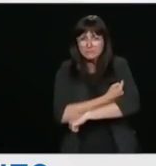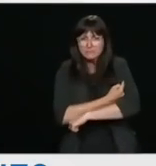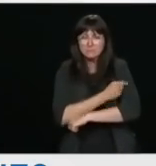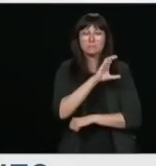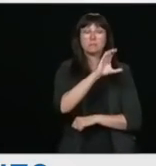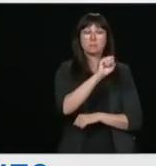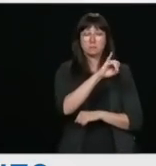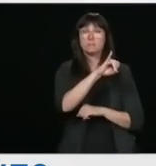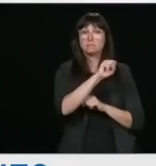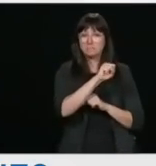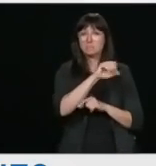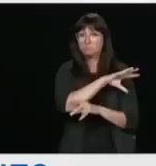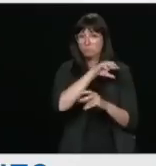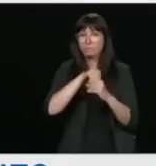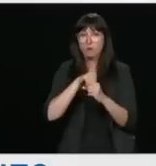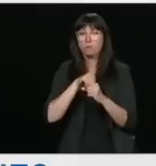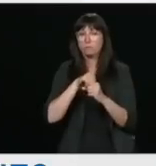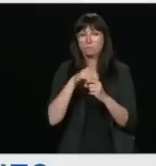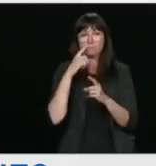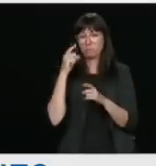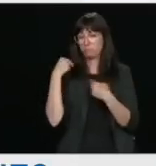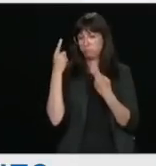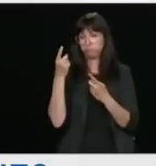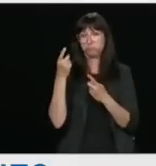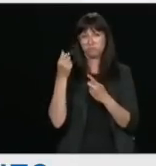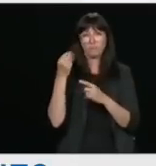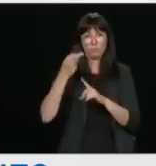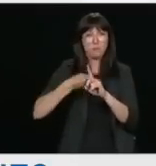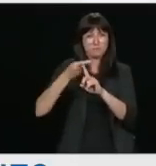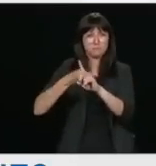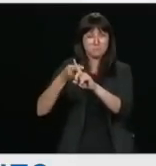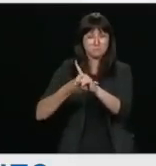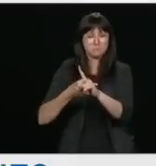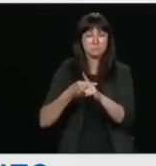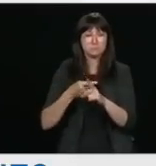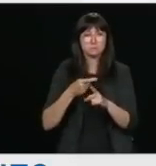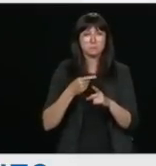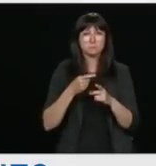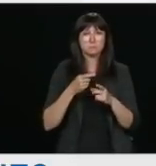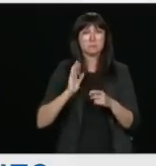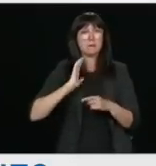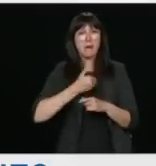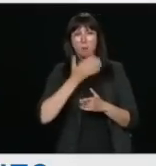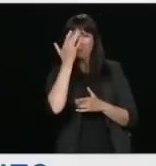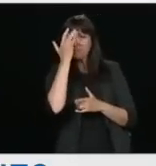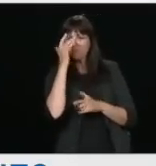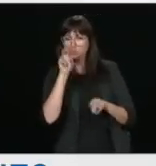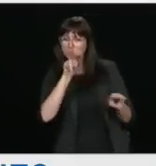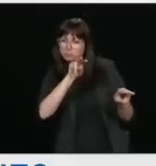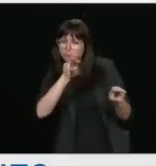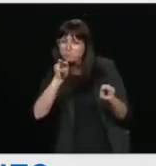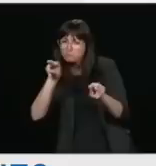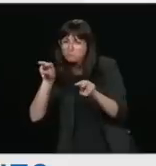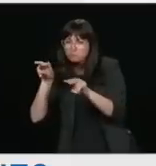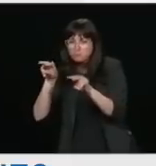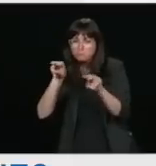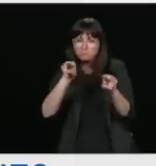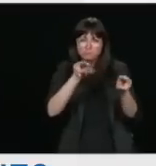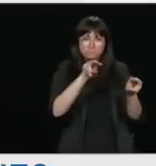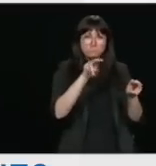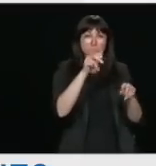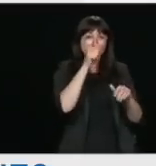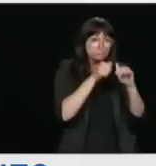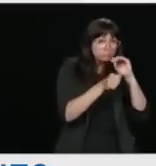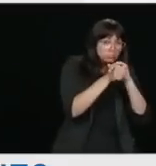months now in doing our intelligence activities. So we do work covertly to advise the